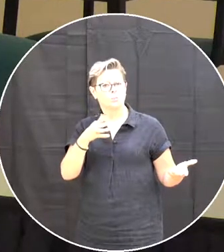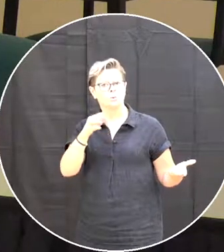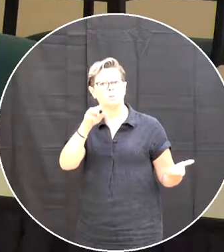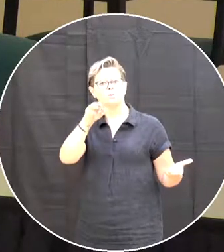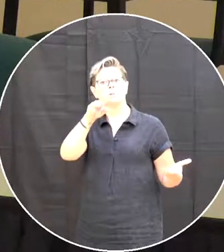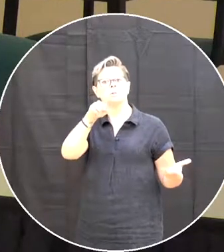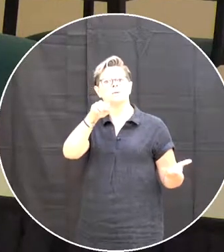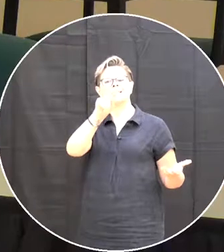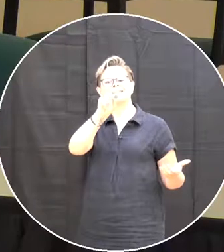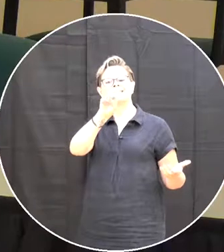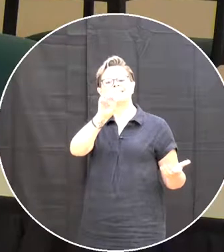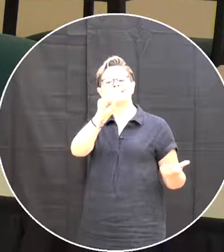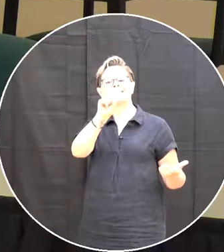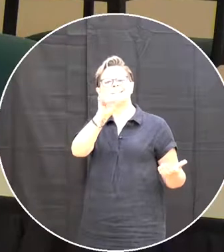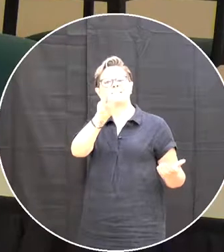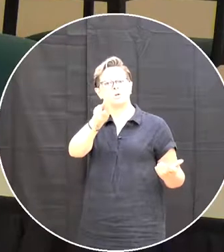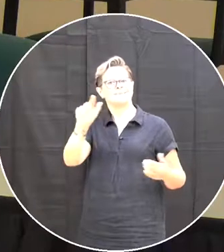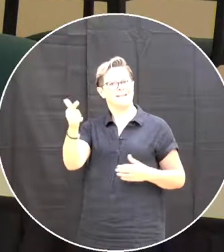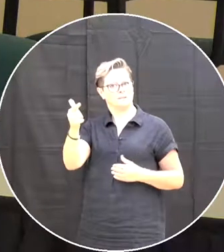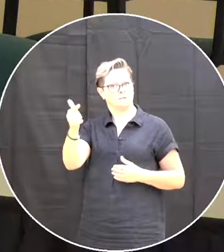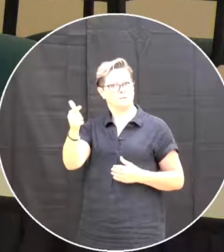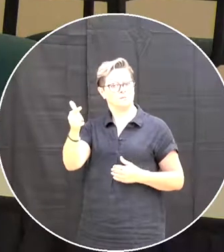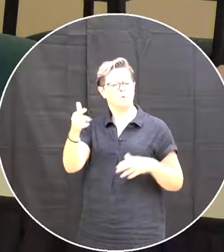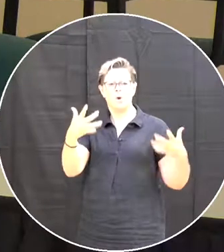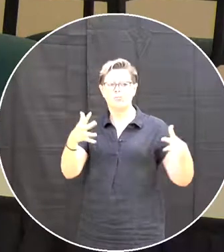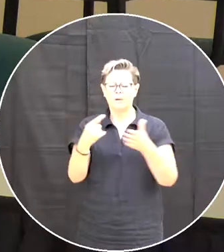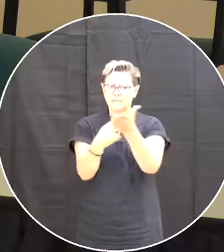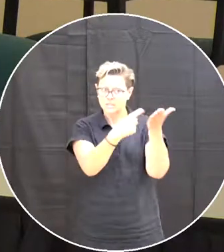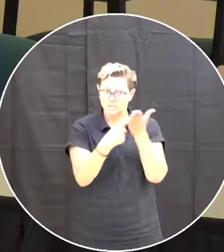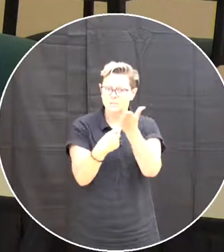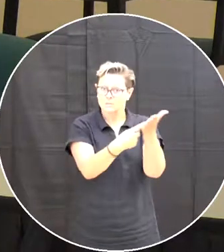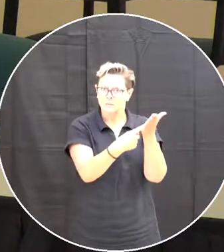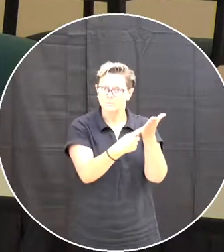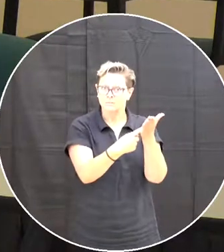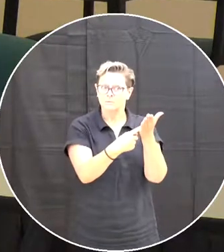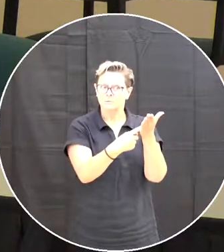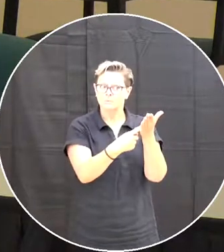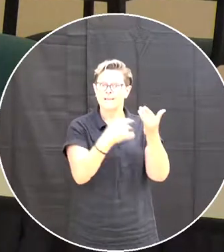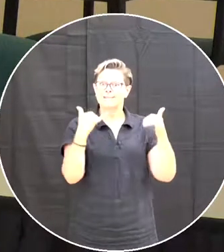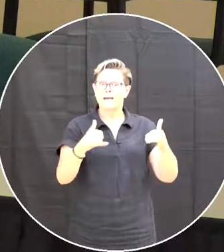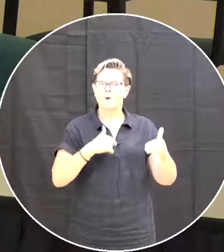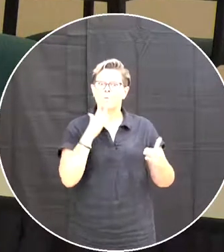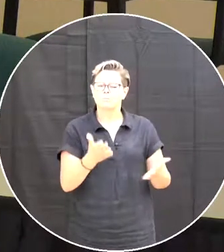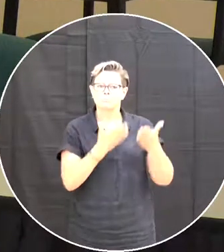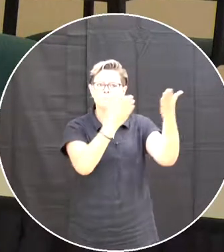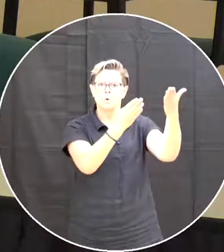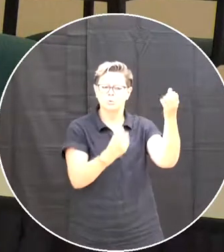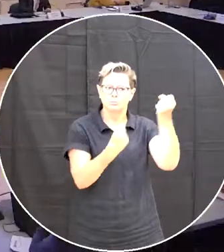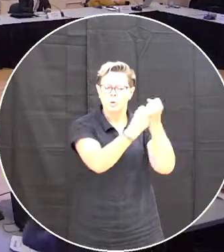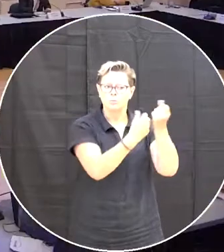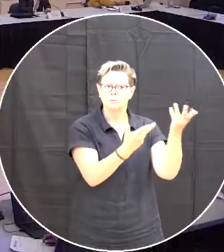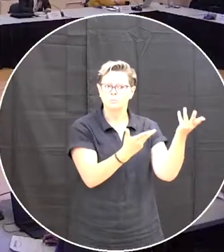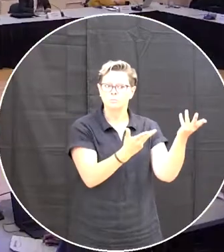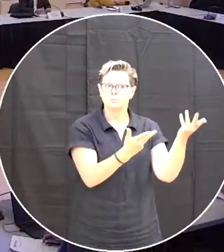trustee tessier was the seconder so we've had discussion around the table i'm going to move the motion all in favor of the motion